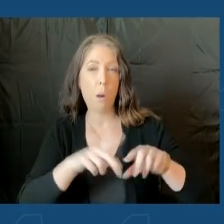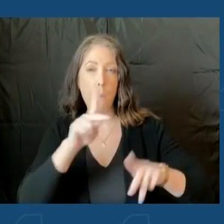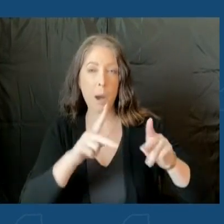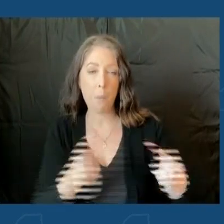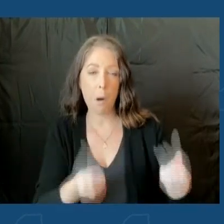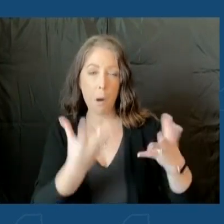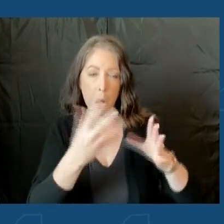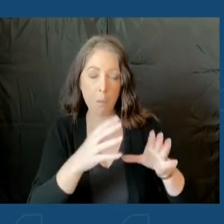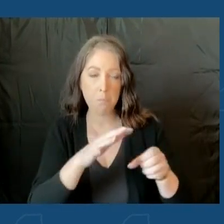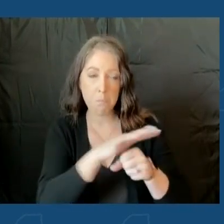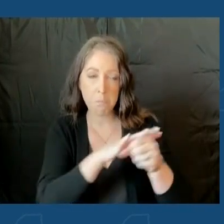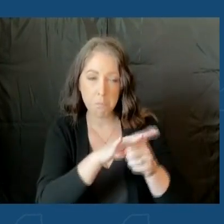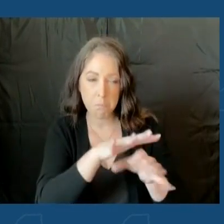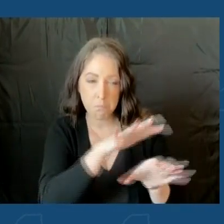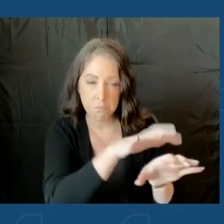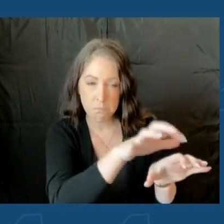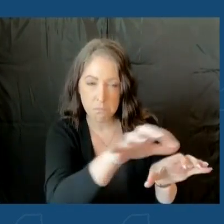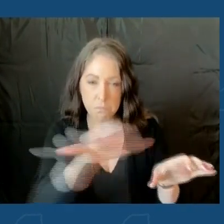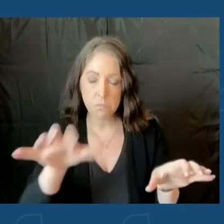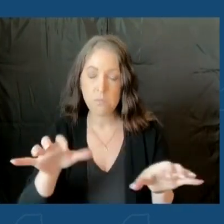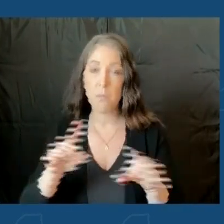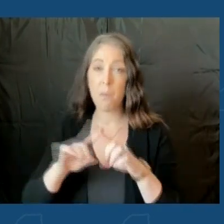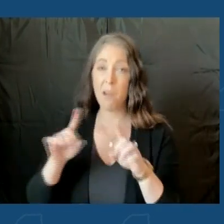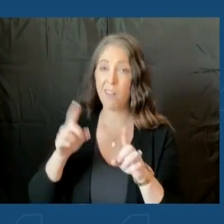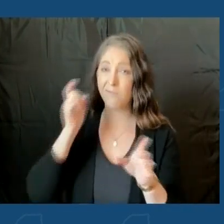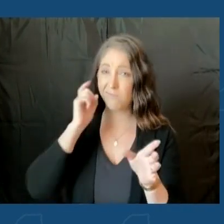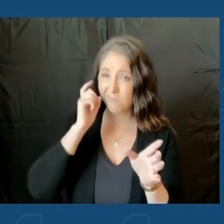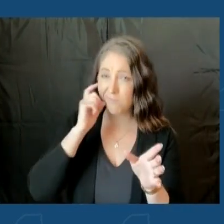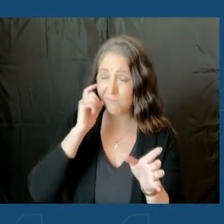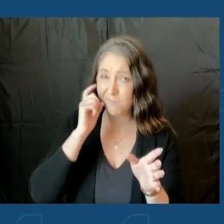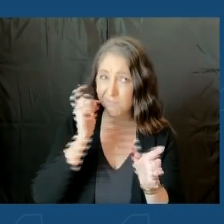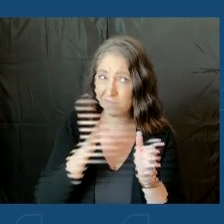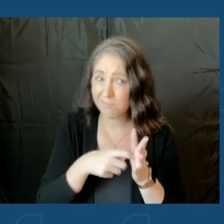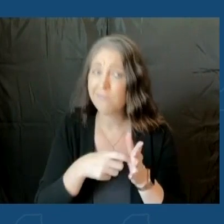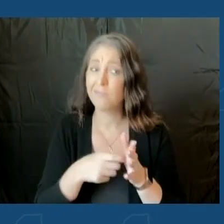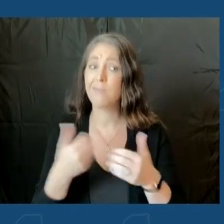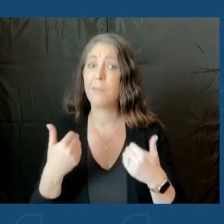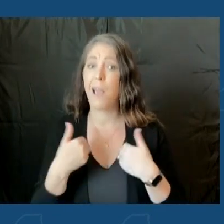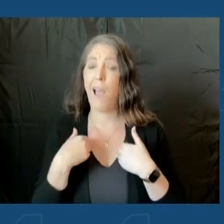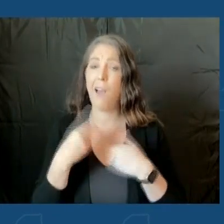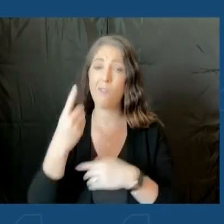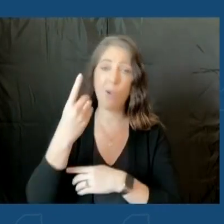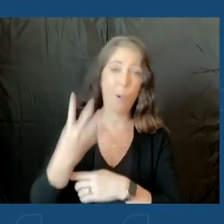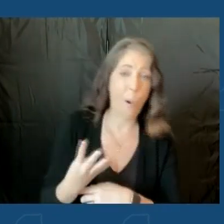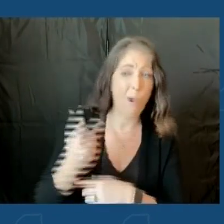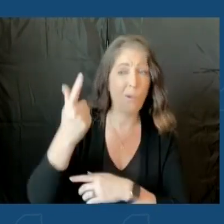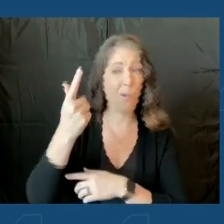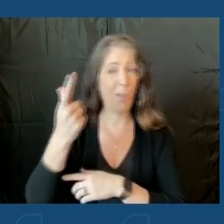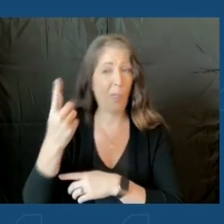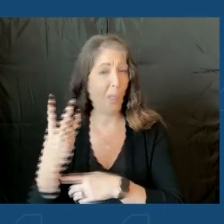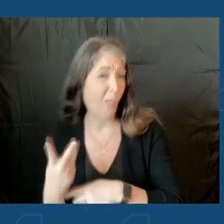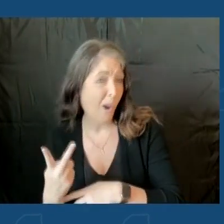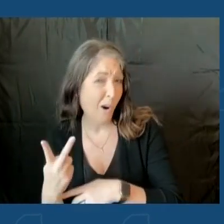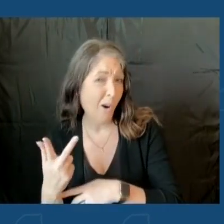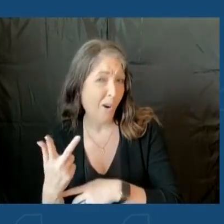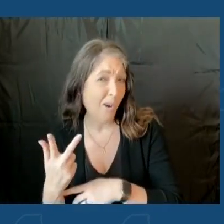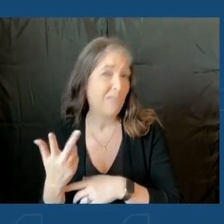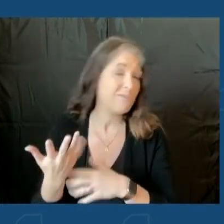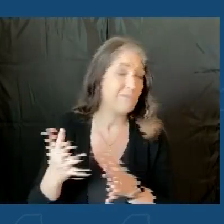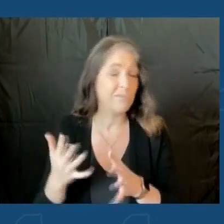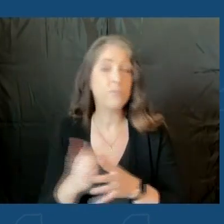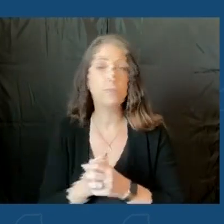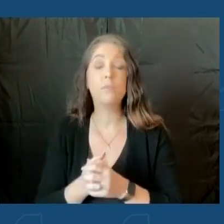at least a quarter, if not a third, of the cases in the country here in New York State. So, Dr. Jha, thank you very much for joining us today.